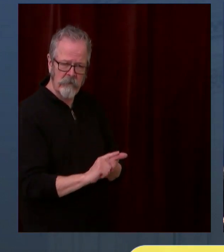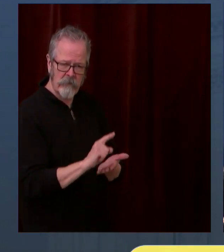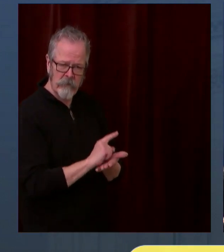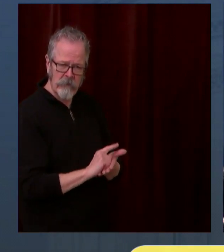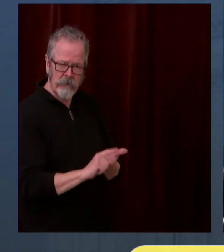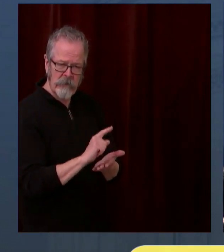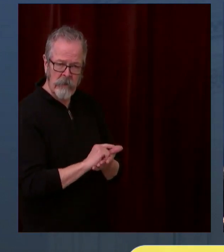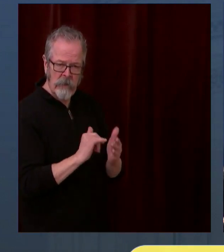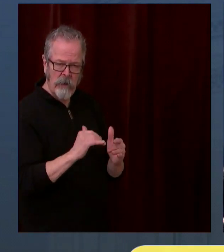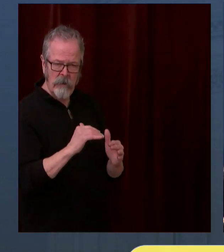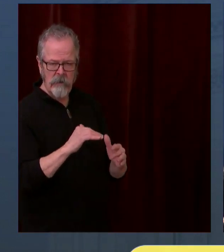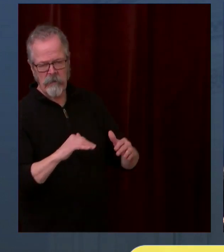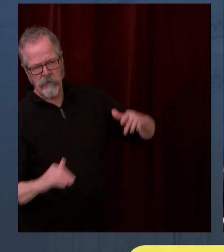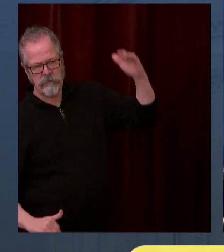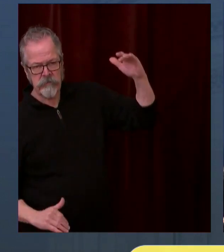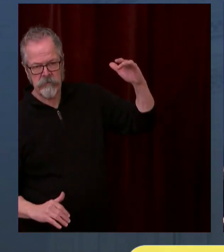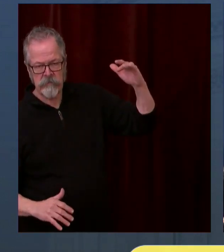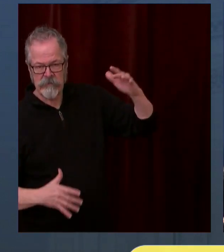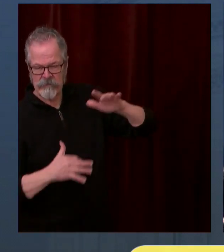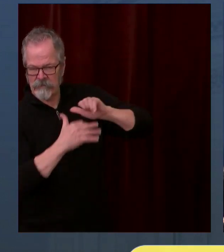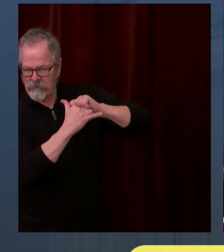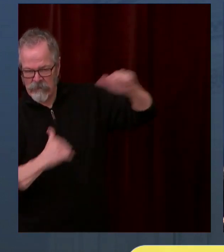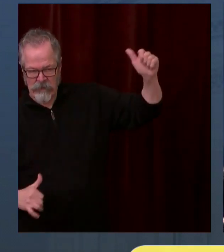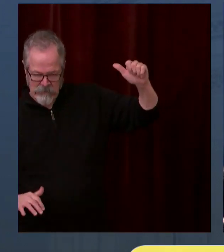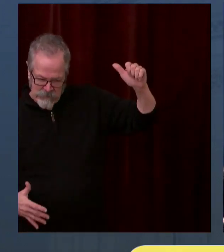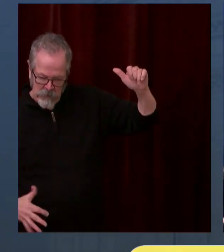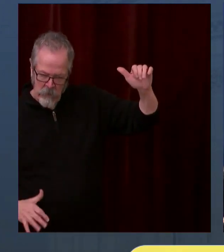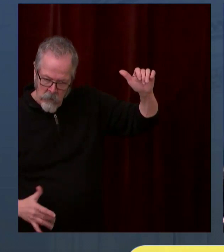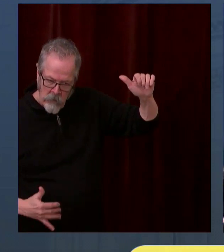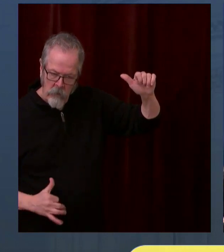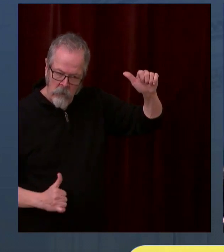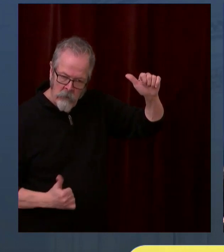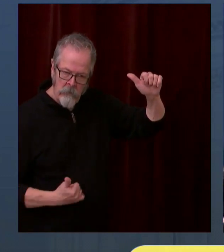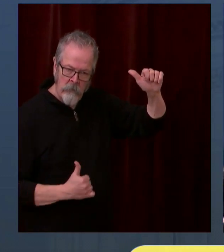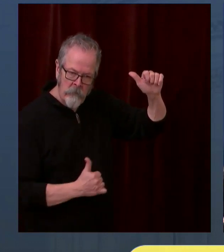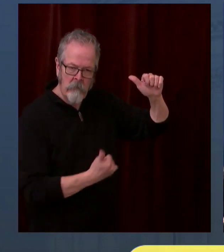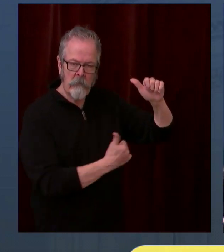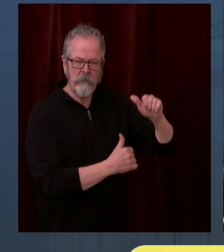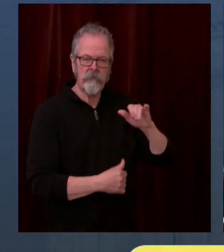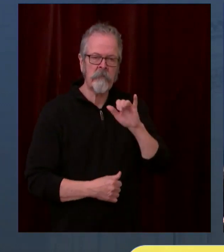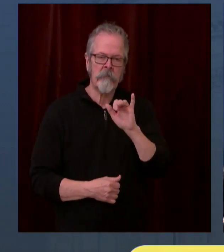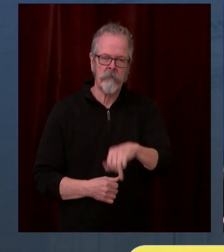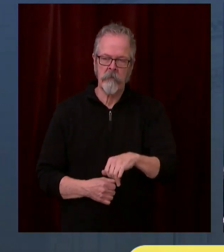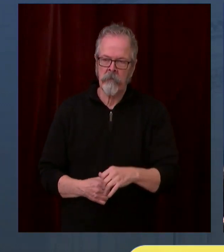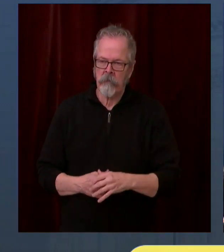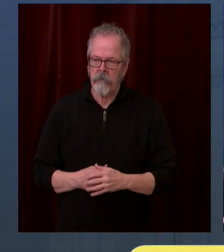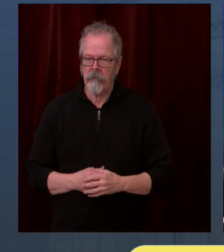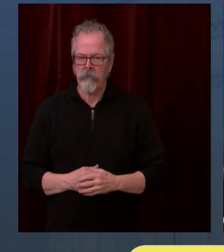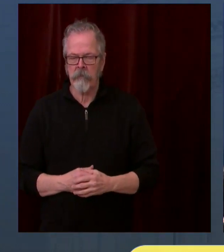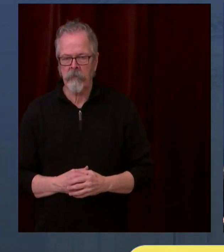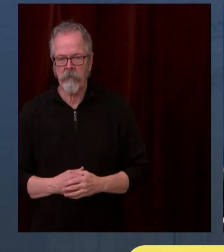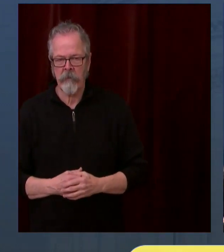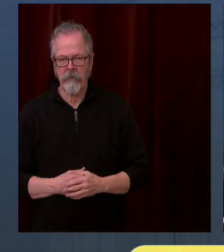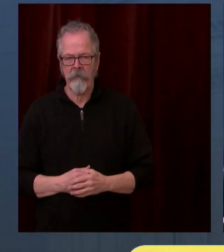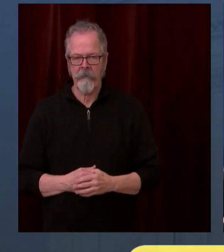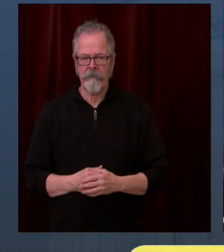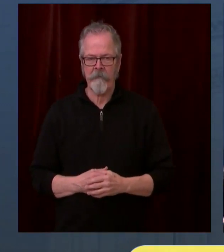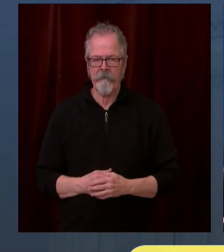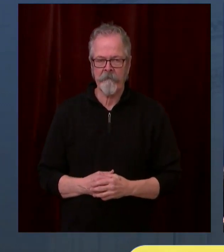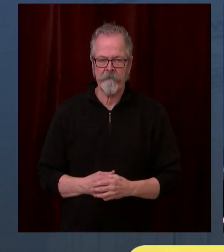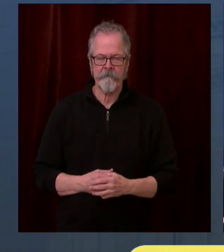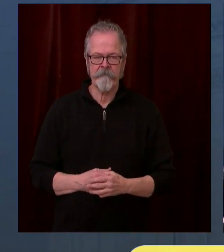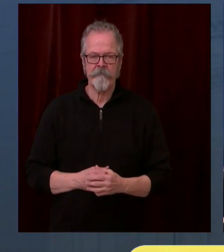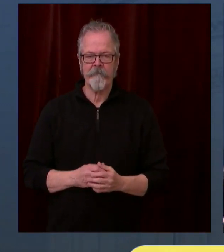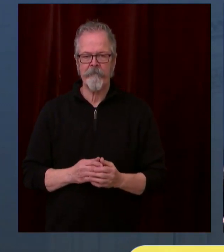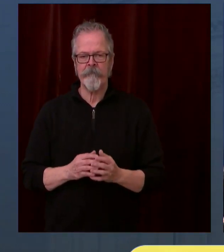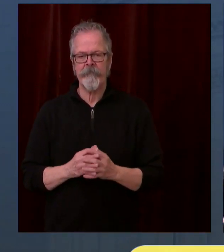specify that, we've built into the next tier, not this one, but the next tier when essential workers are